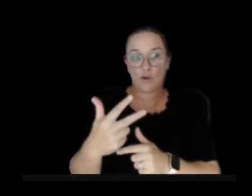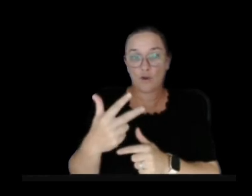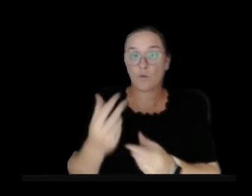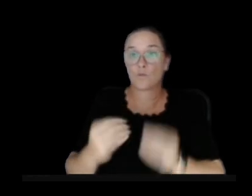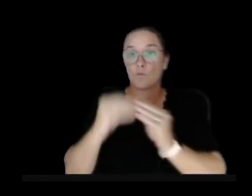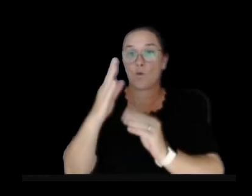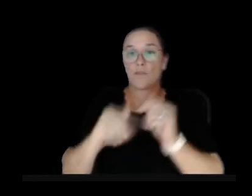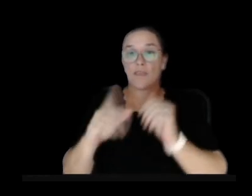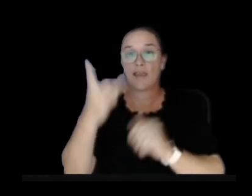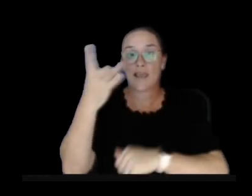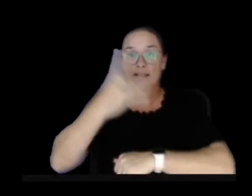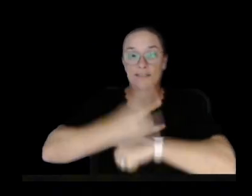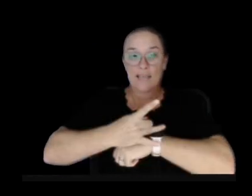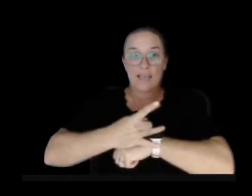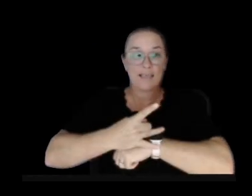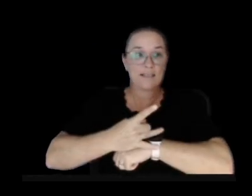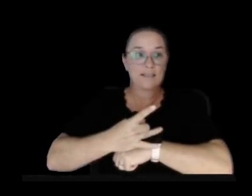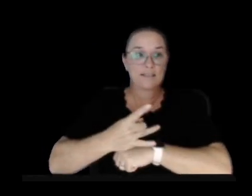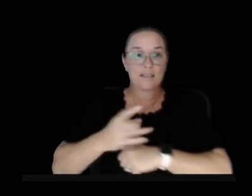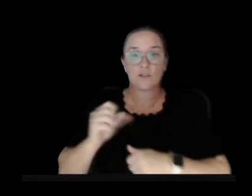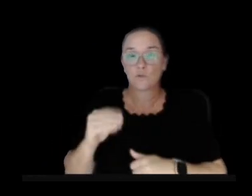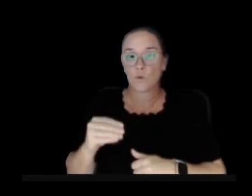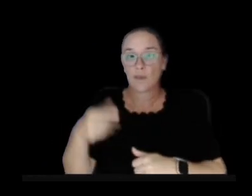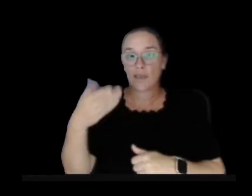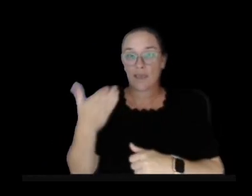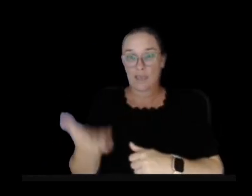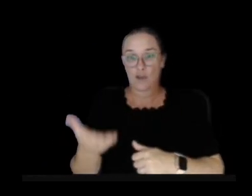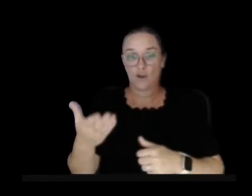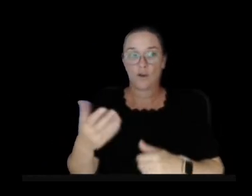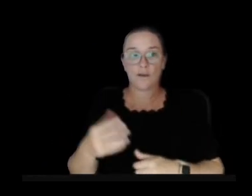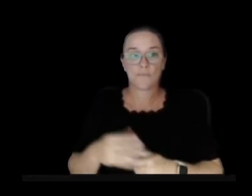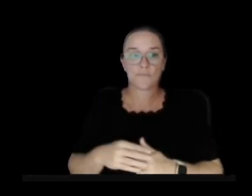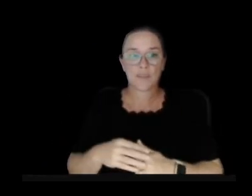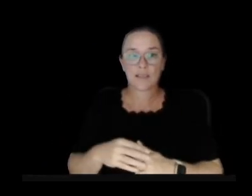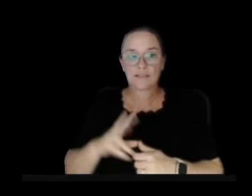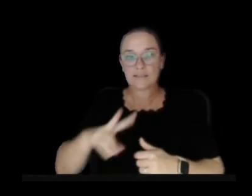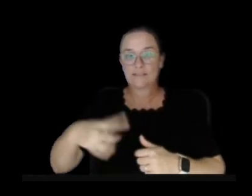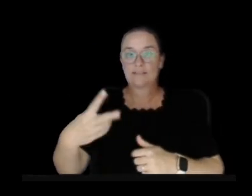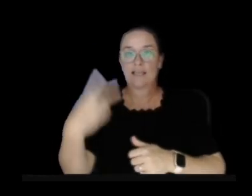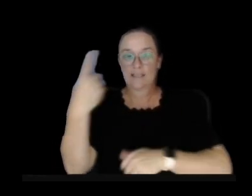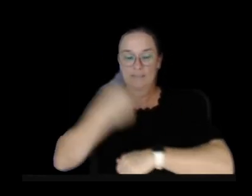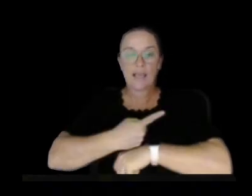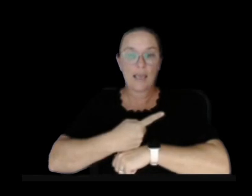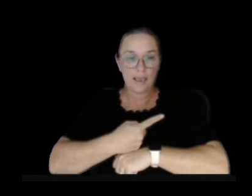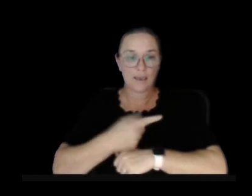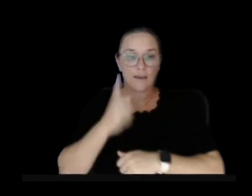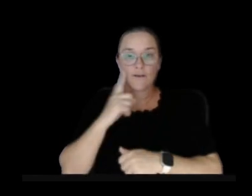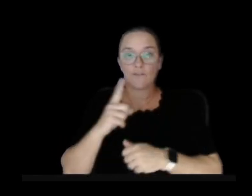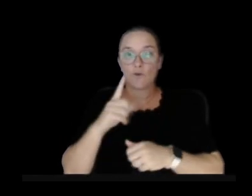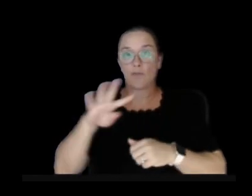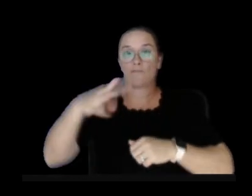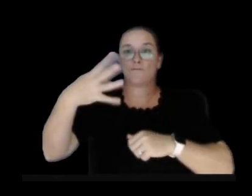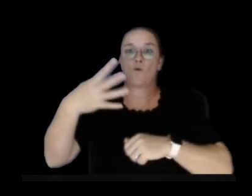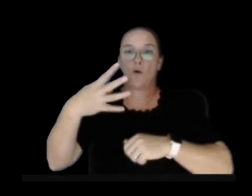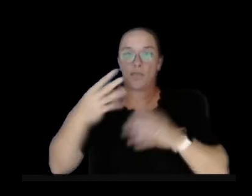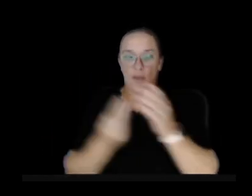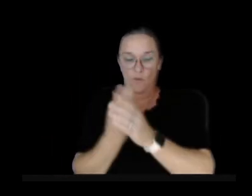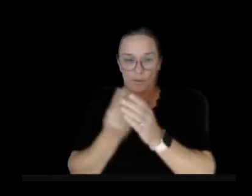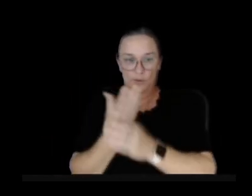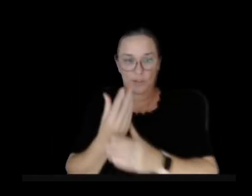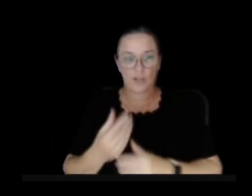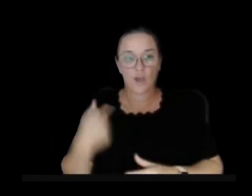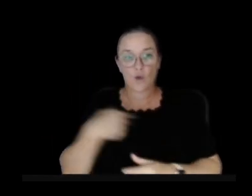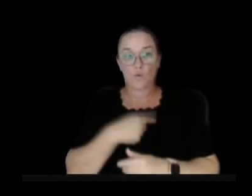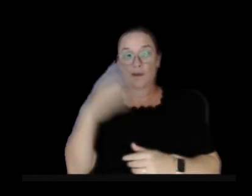days and so here we are the second day of our episode four and just guessing how long this might